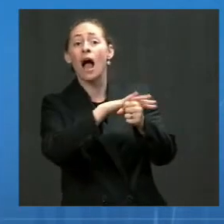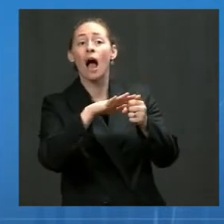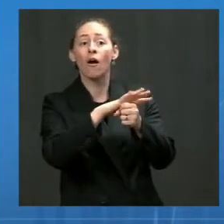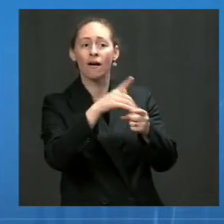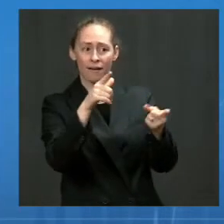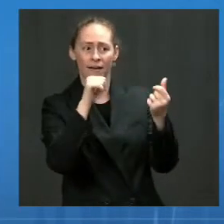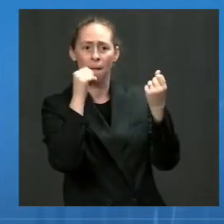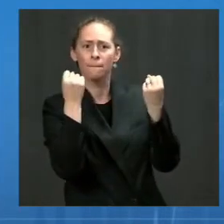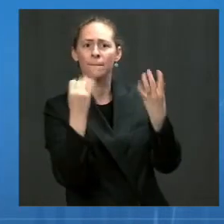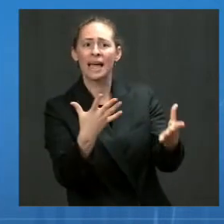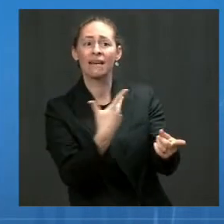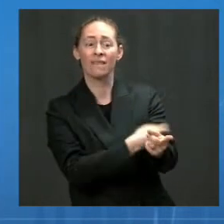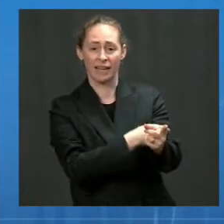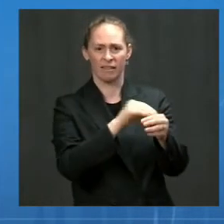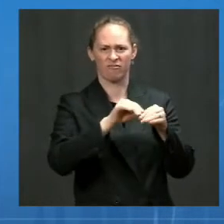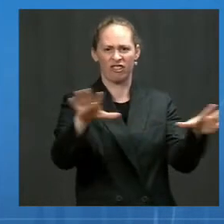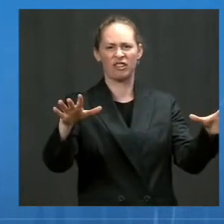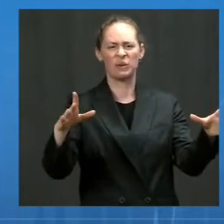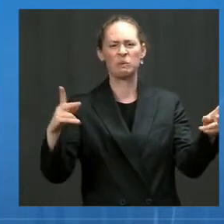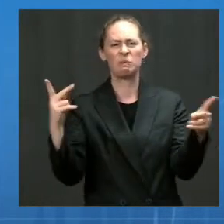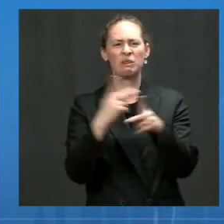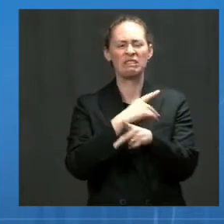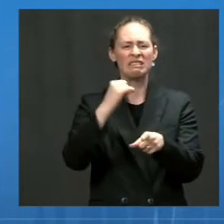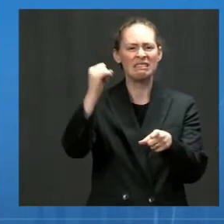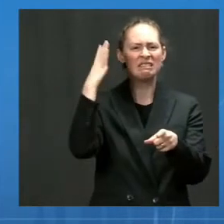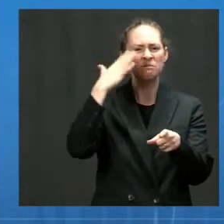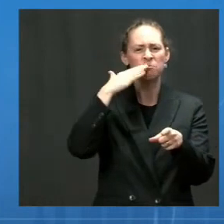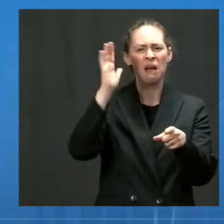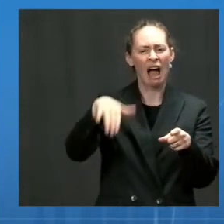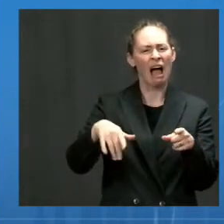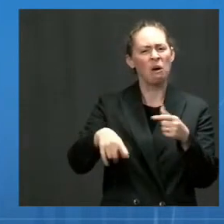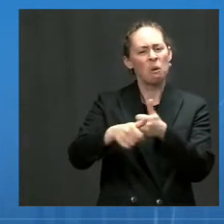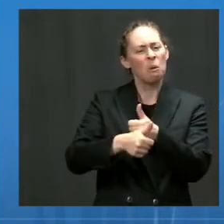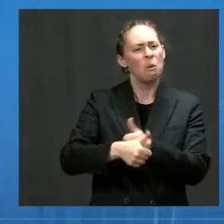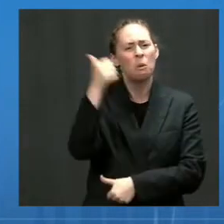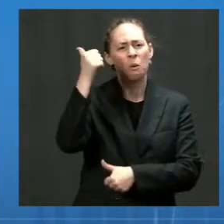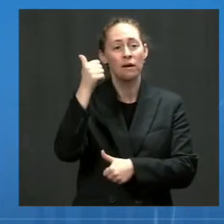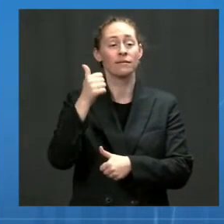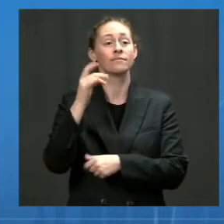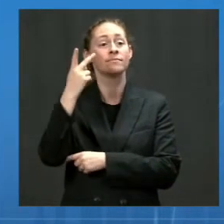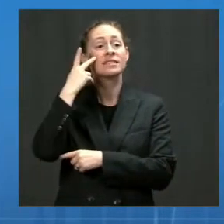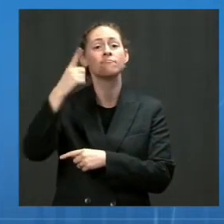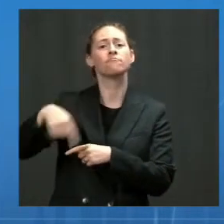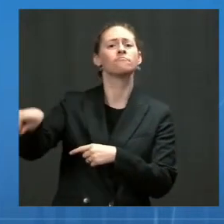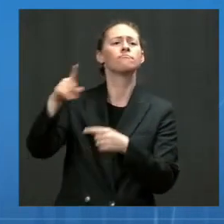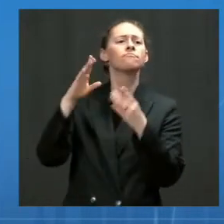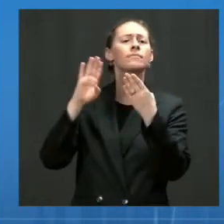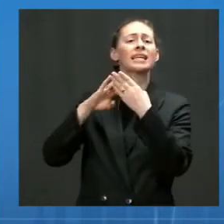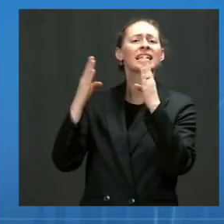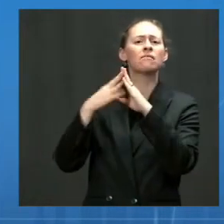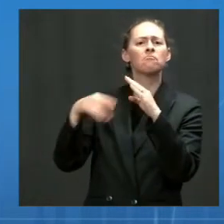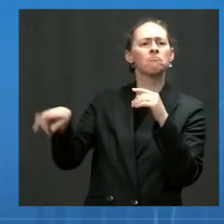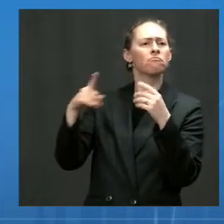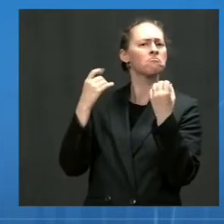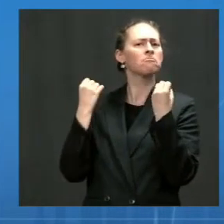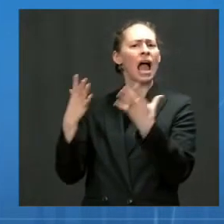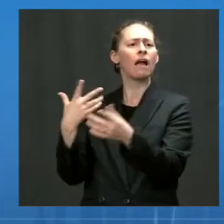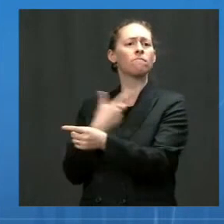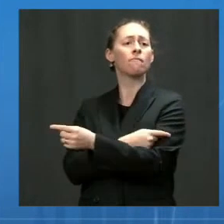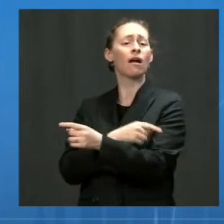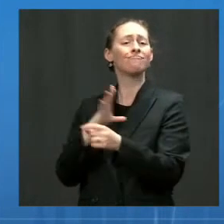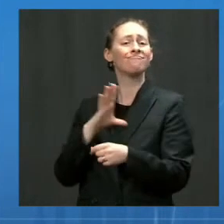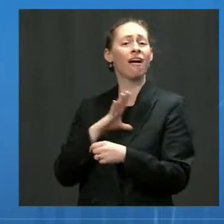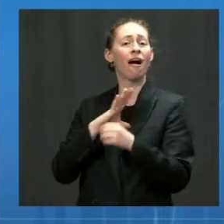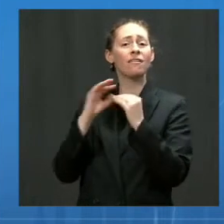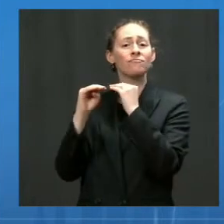unvaccinated people are at risk, and communities that are fully vaccinated are generally faring well. You can see